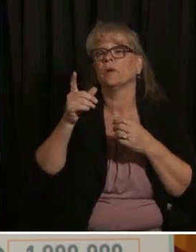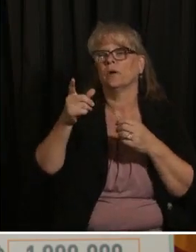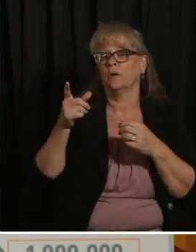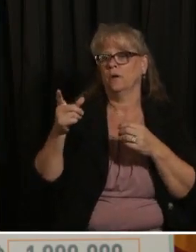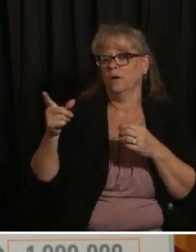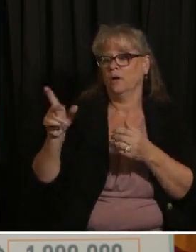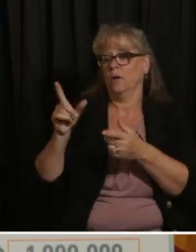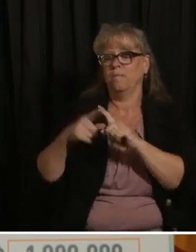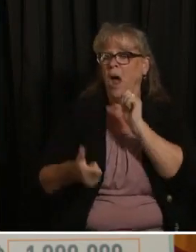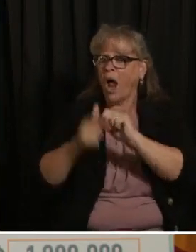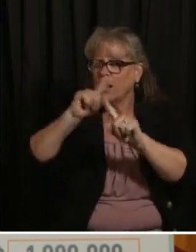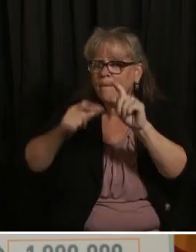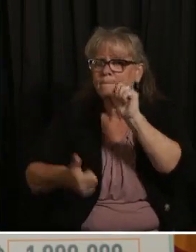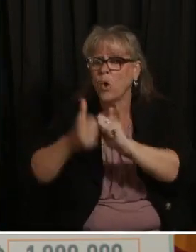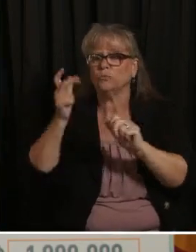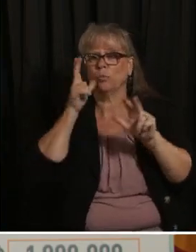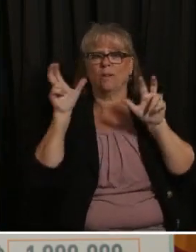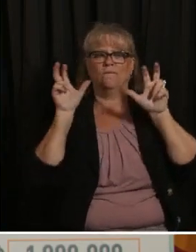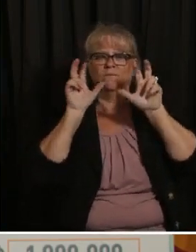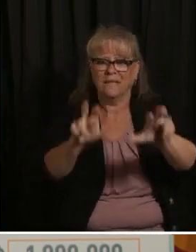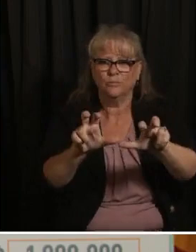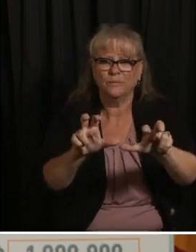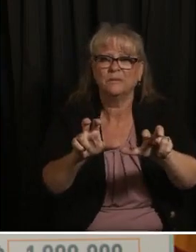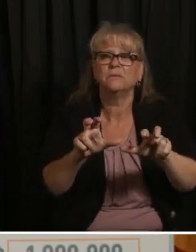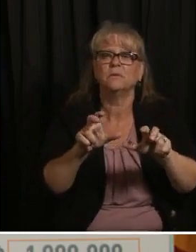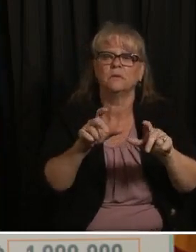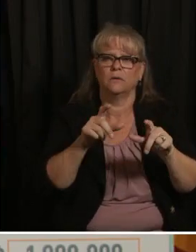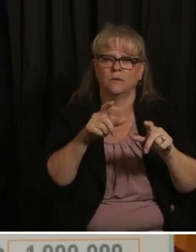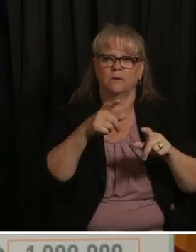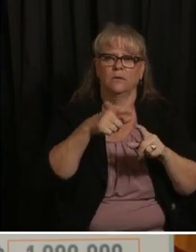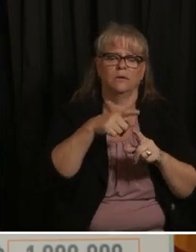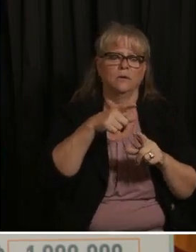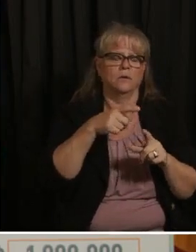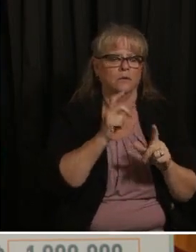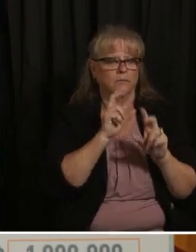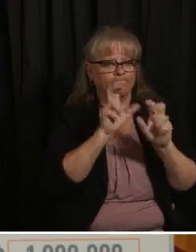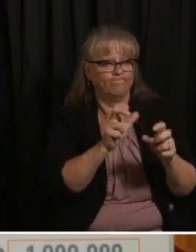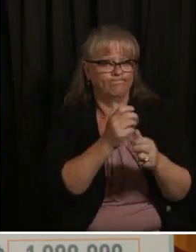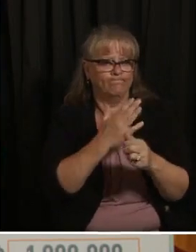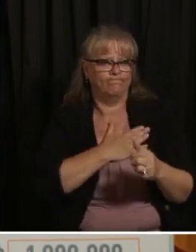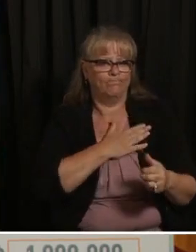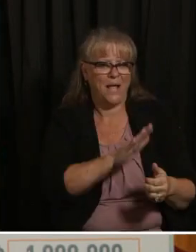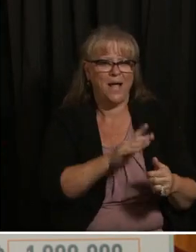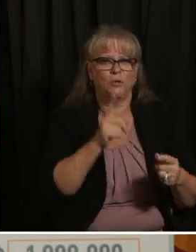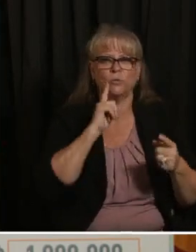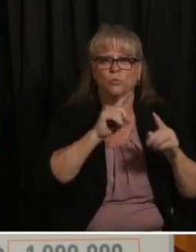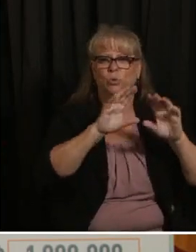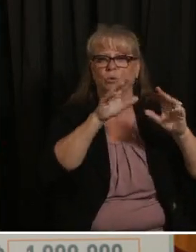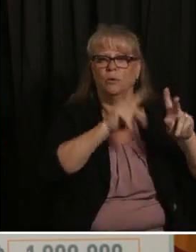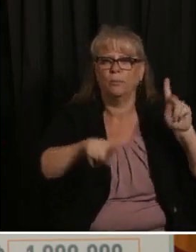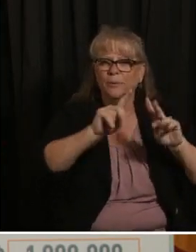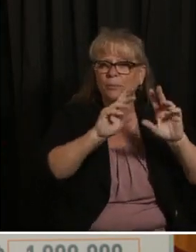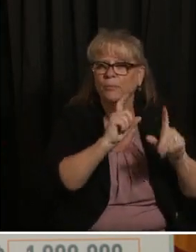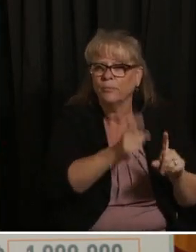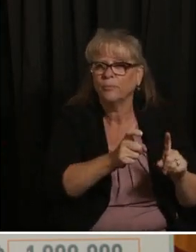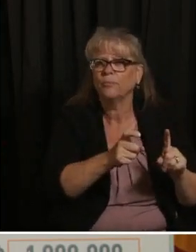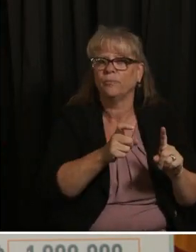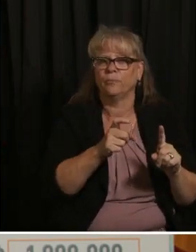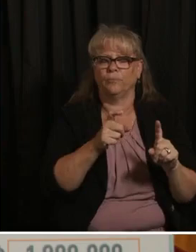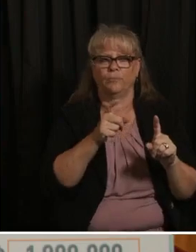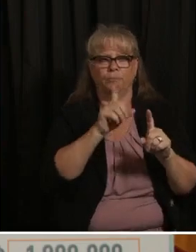um you know i'm very concerned about climate change and the effect that the human race has had on the environment